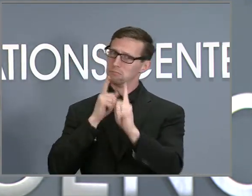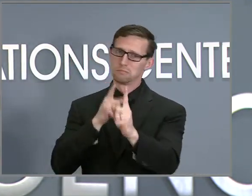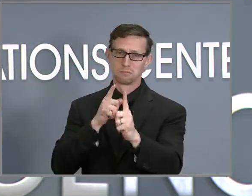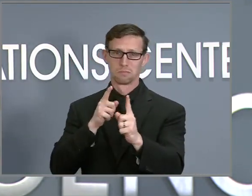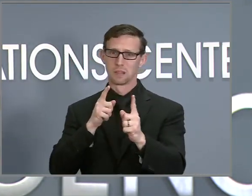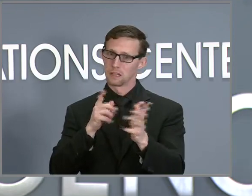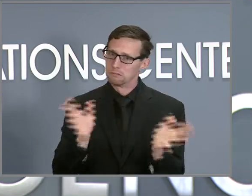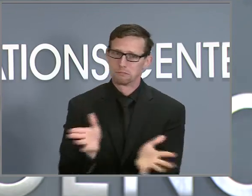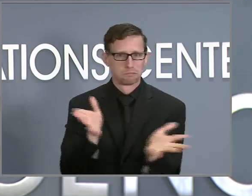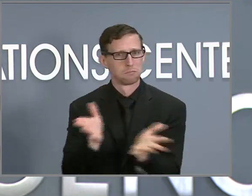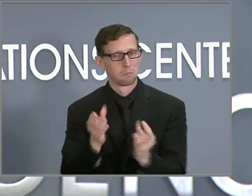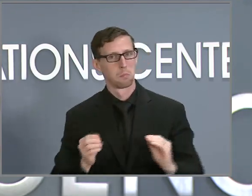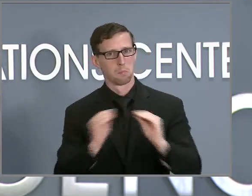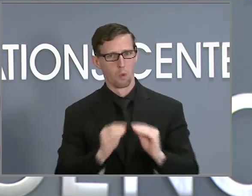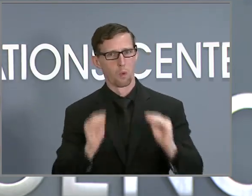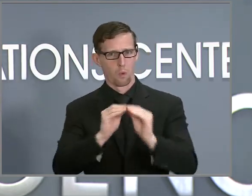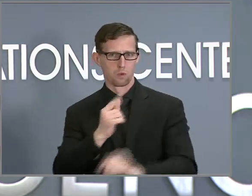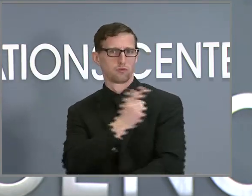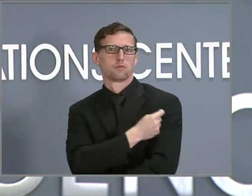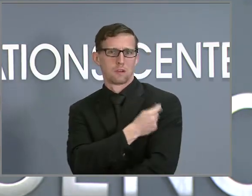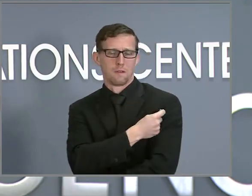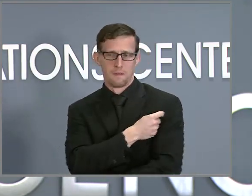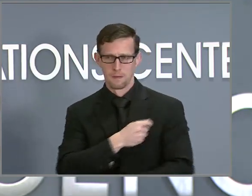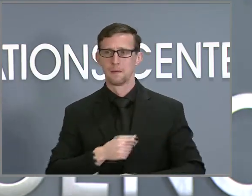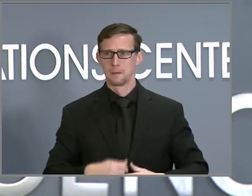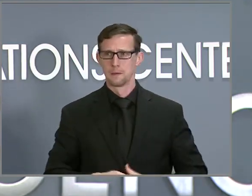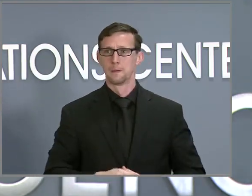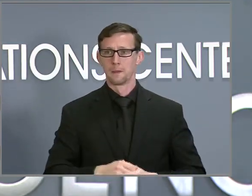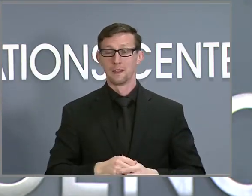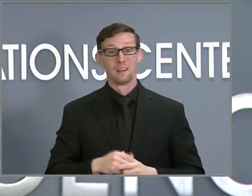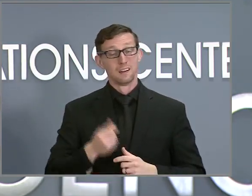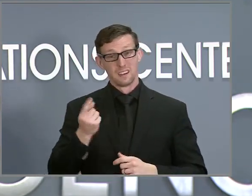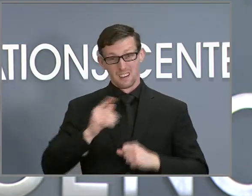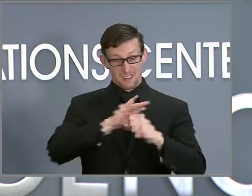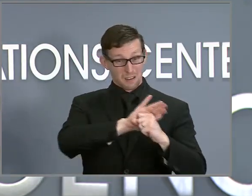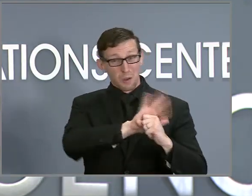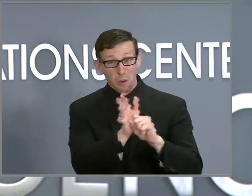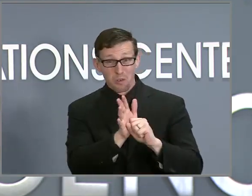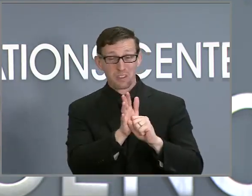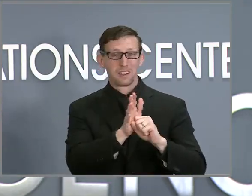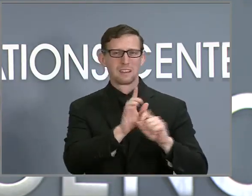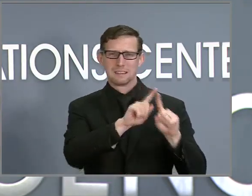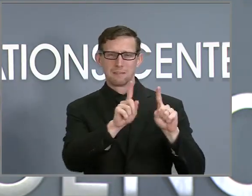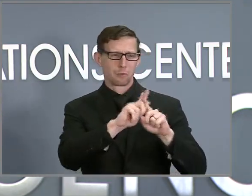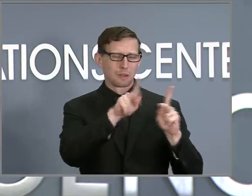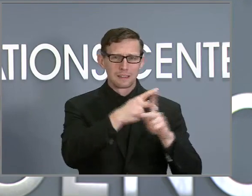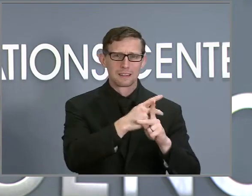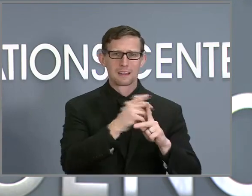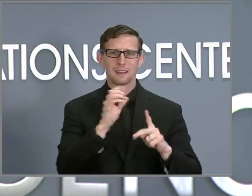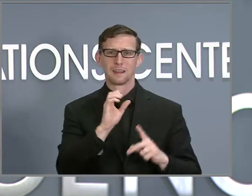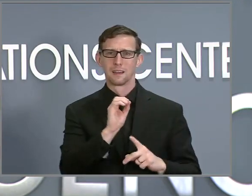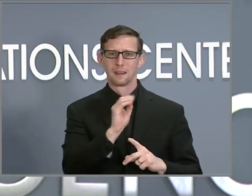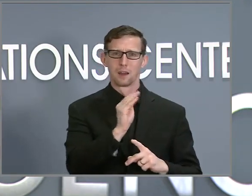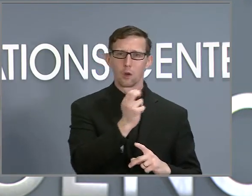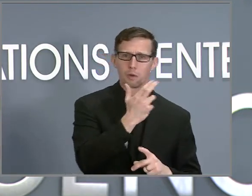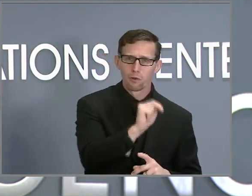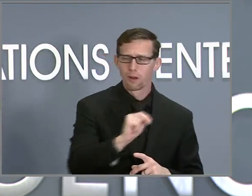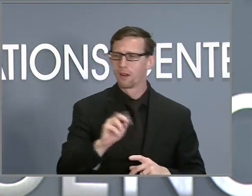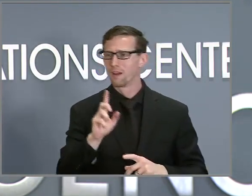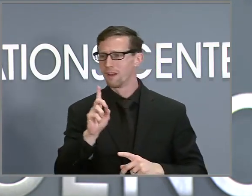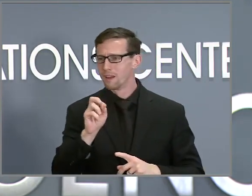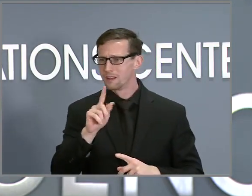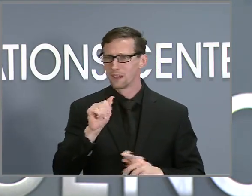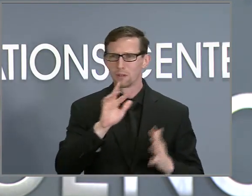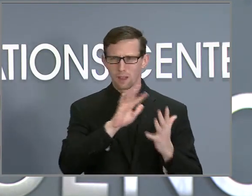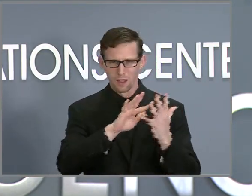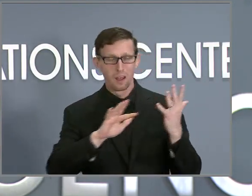shots and more boosters administered. This virus and its variants will continue to be with us for a while, but we're getting